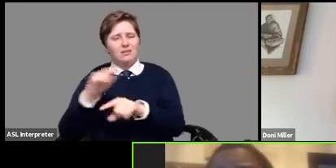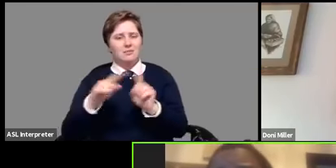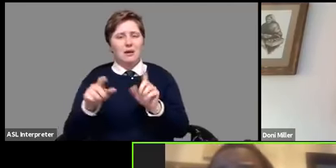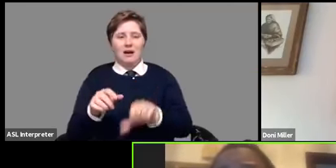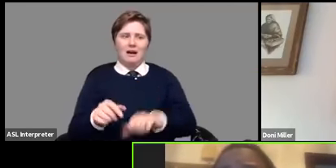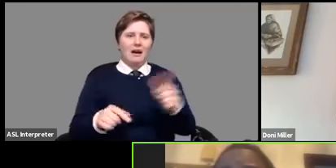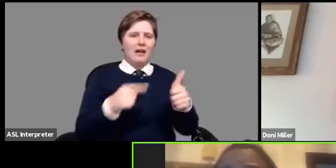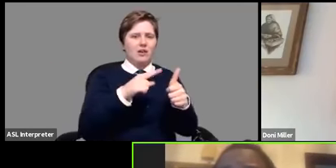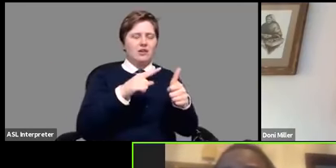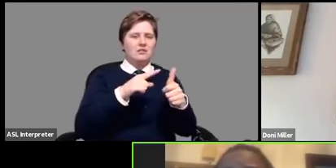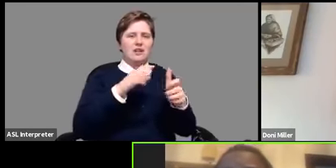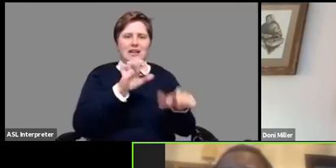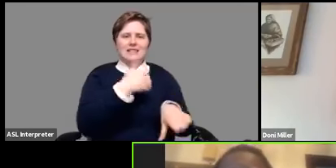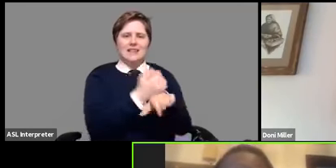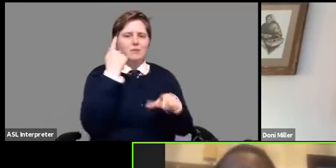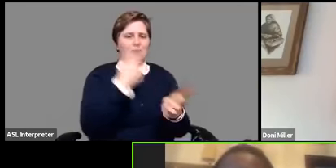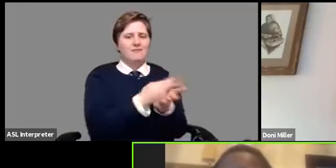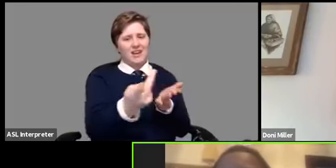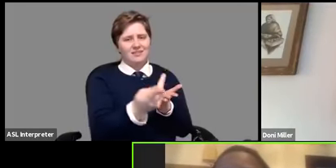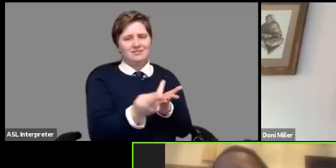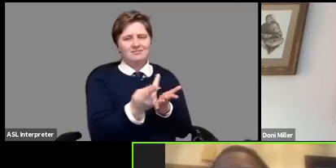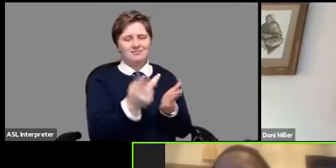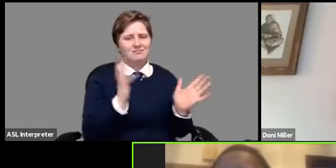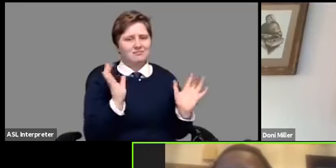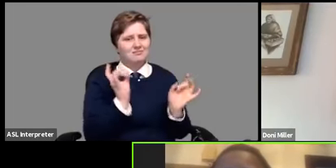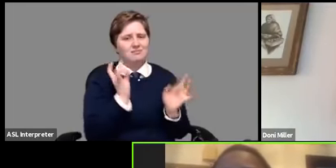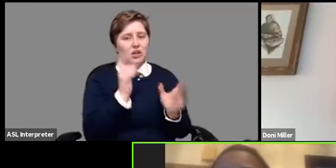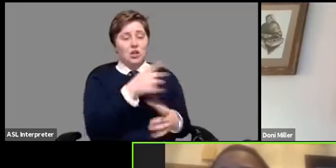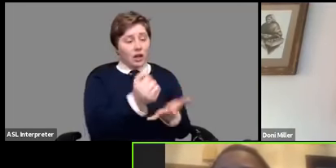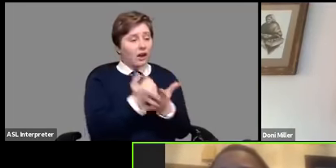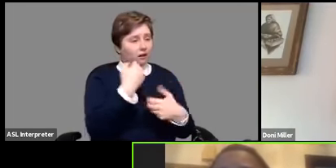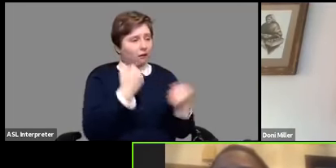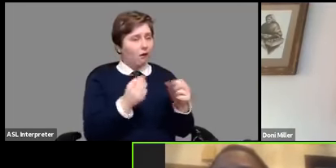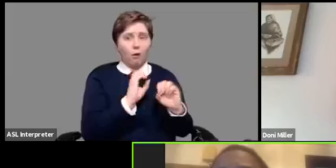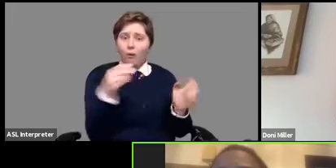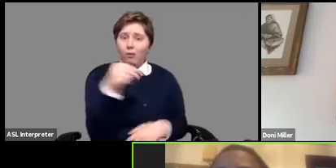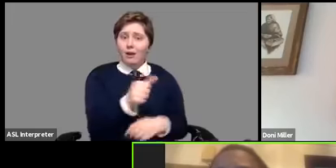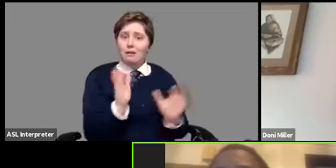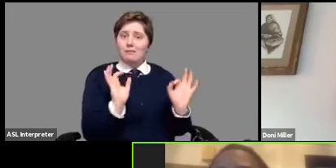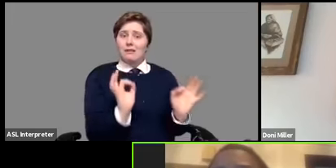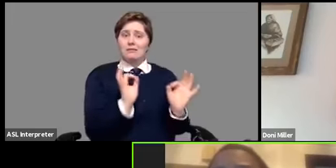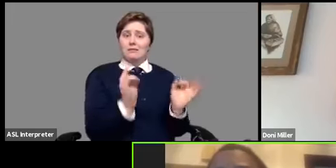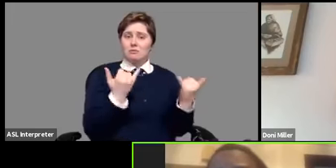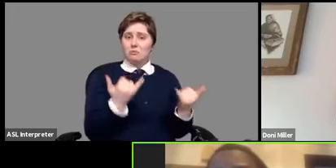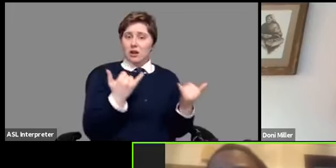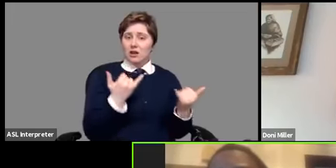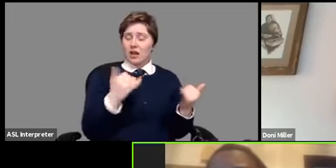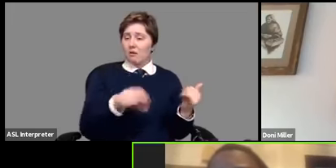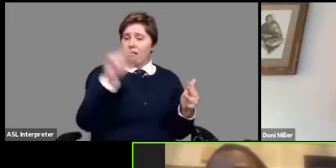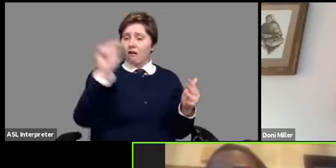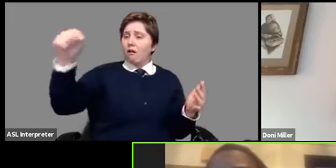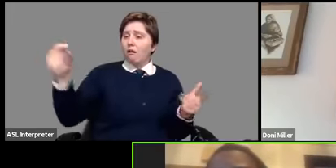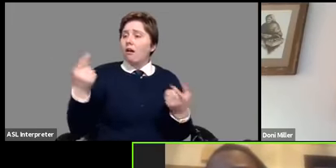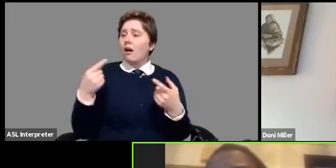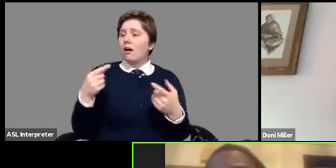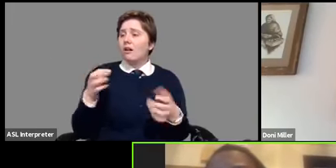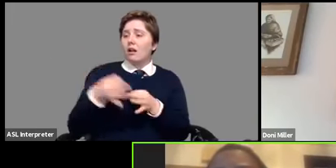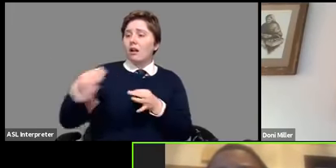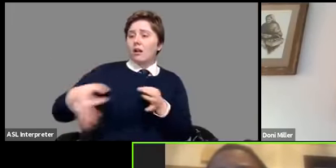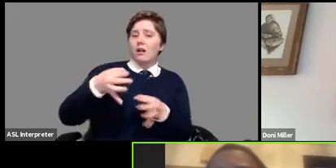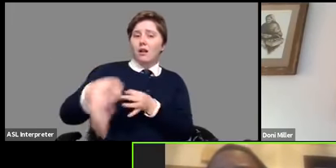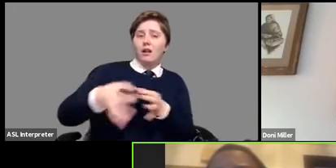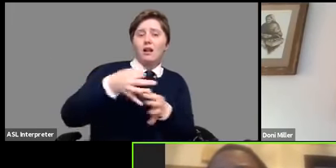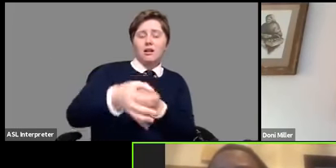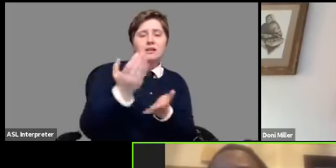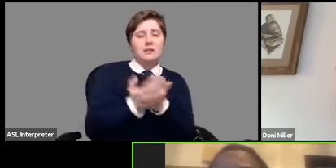disaster um you're getting this car you don't have to make these payments and right now with the other things that are also being delayed some